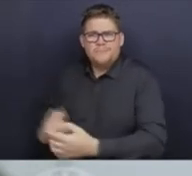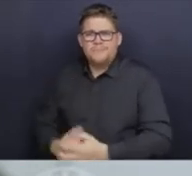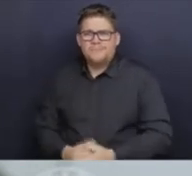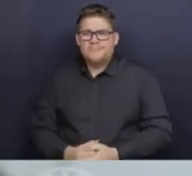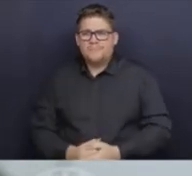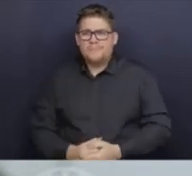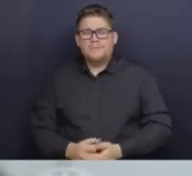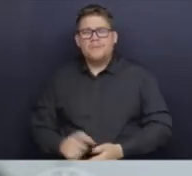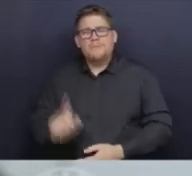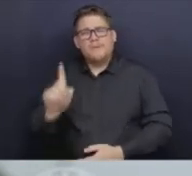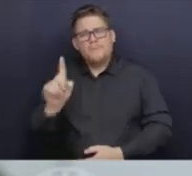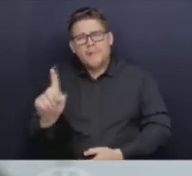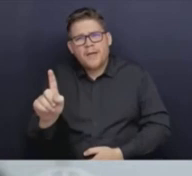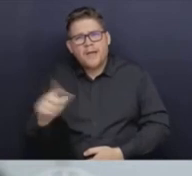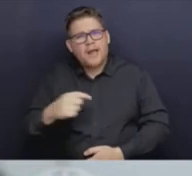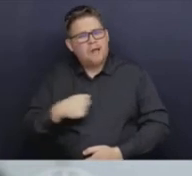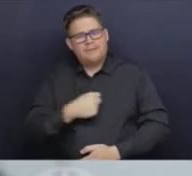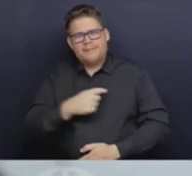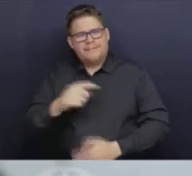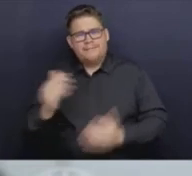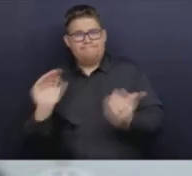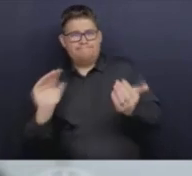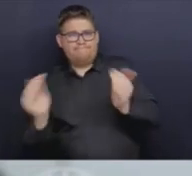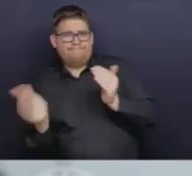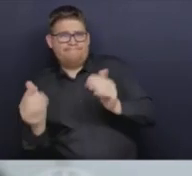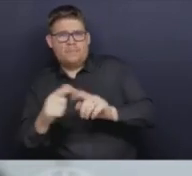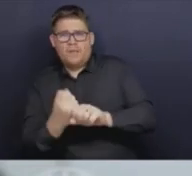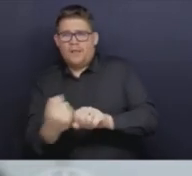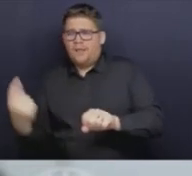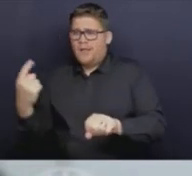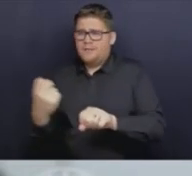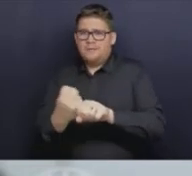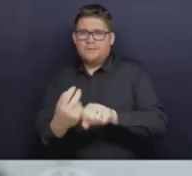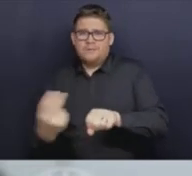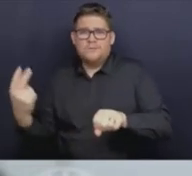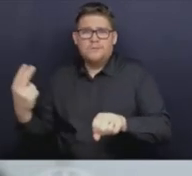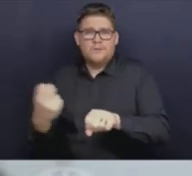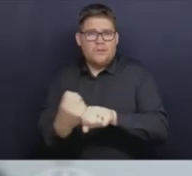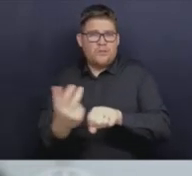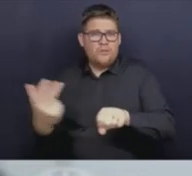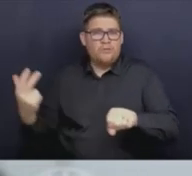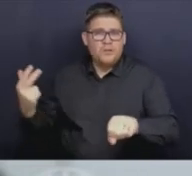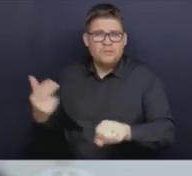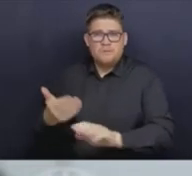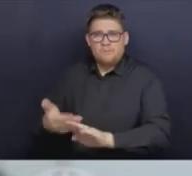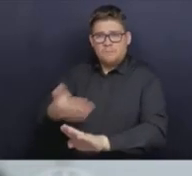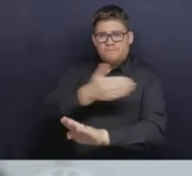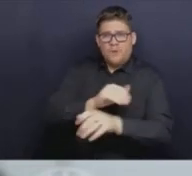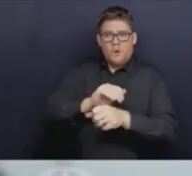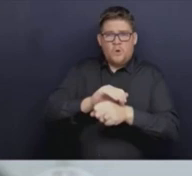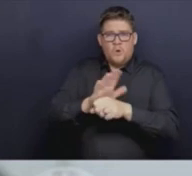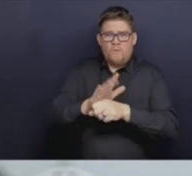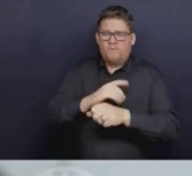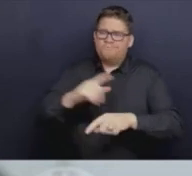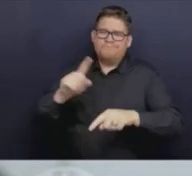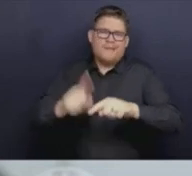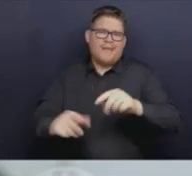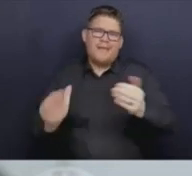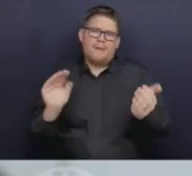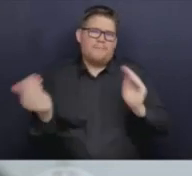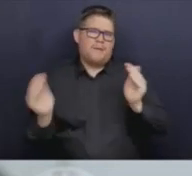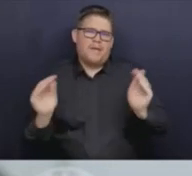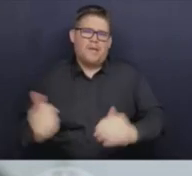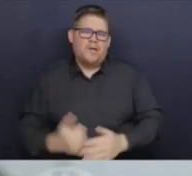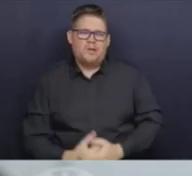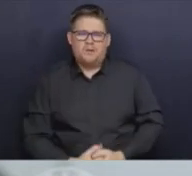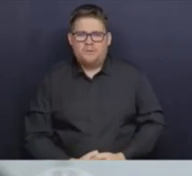this year to previous influenza seasons prior to the pandemic. We knew and we talked about this in